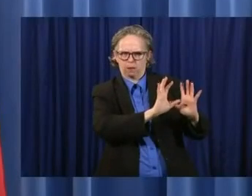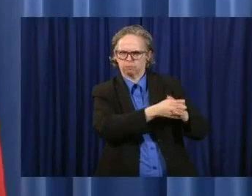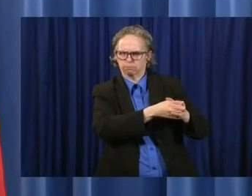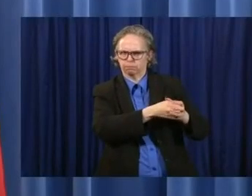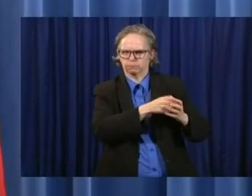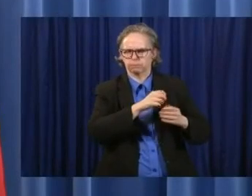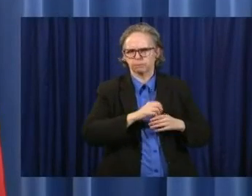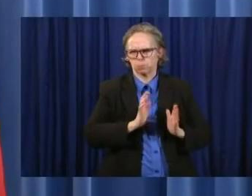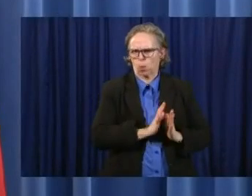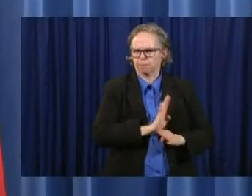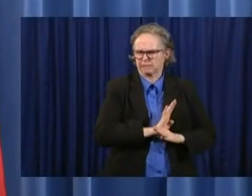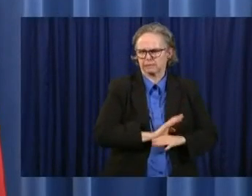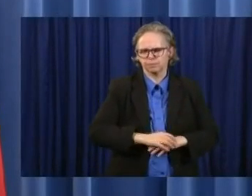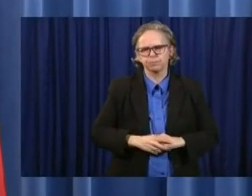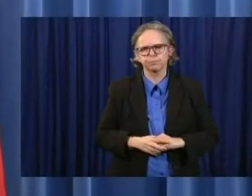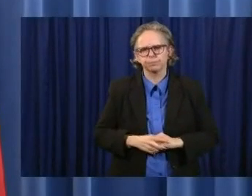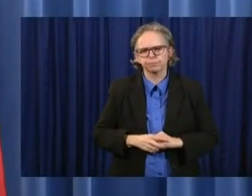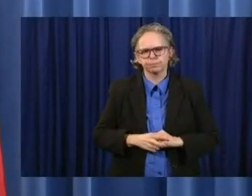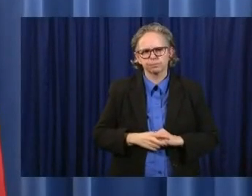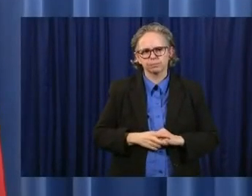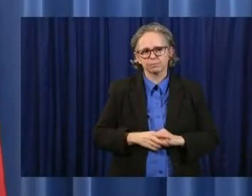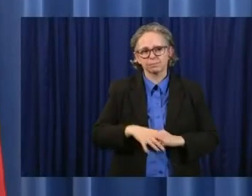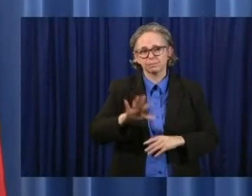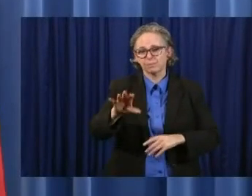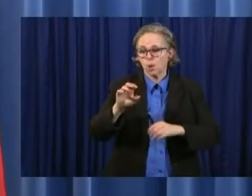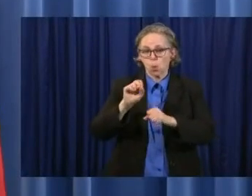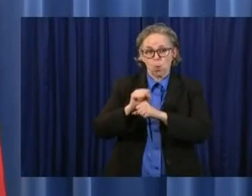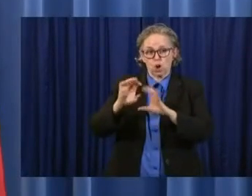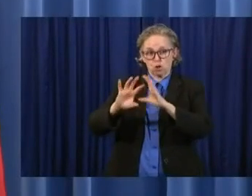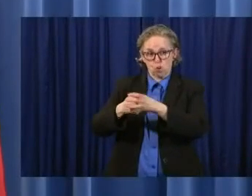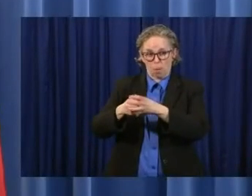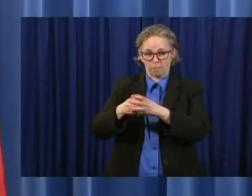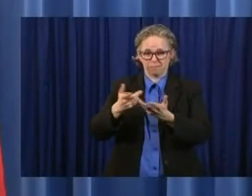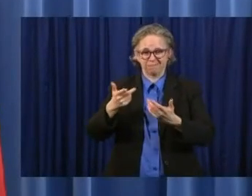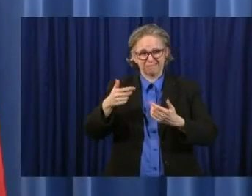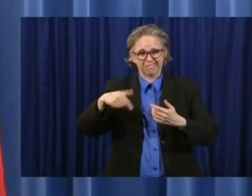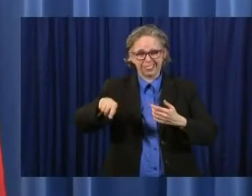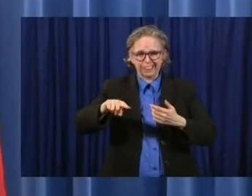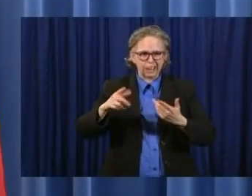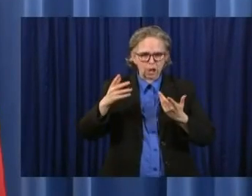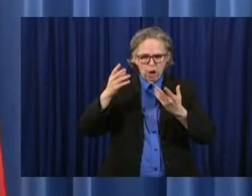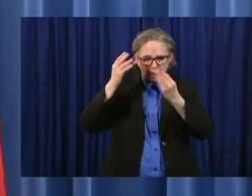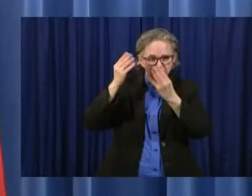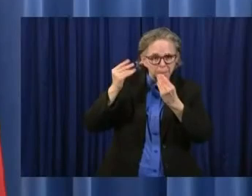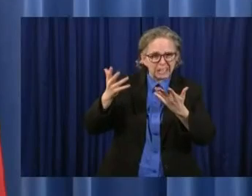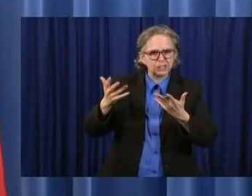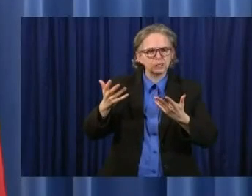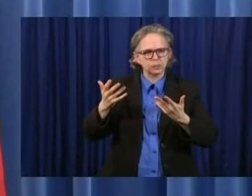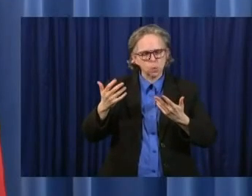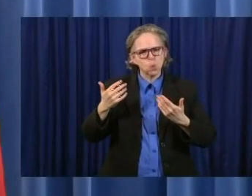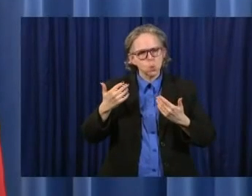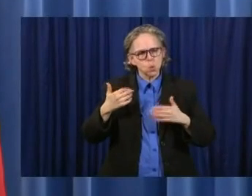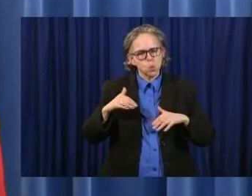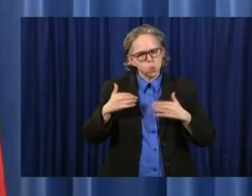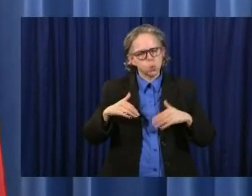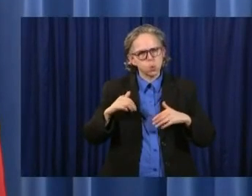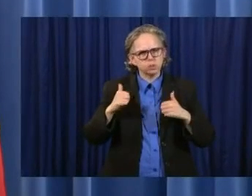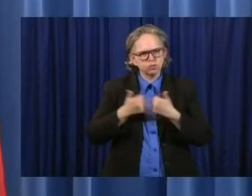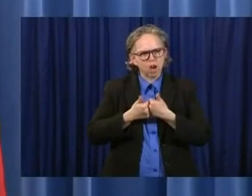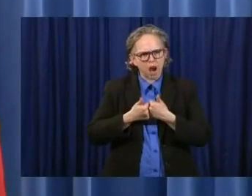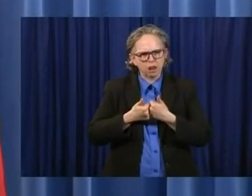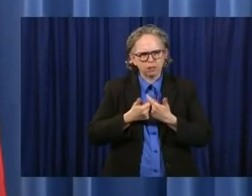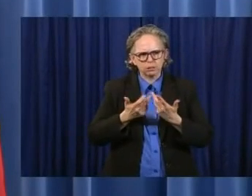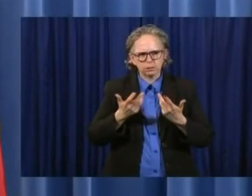What they present is obviously a challenge in the sense that they're working very, very closely with people.